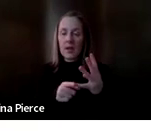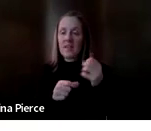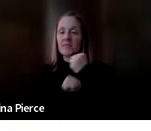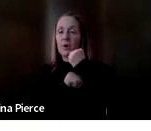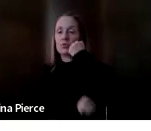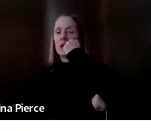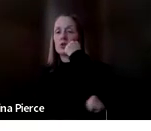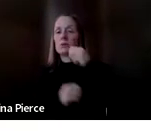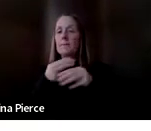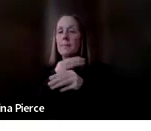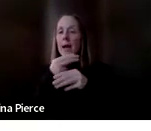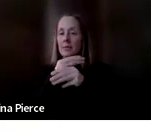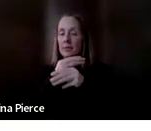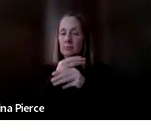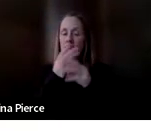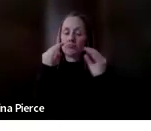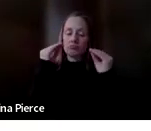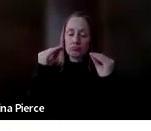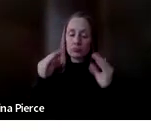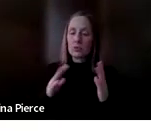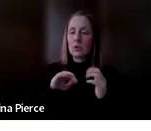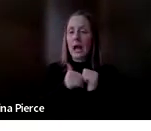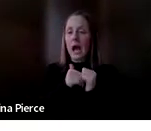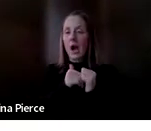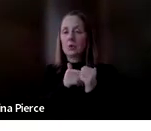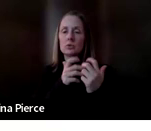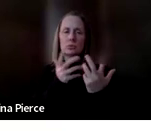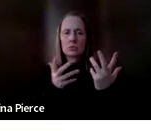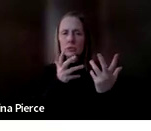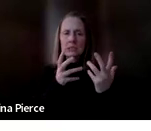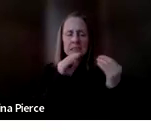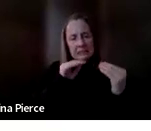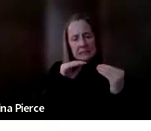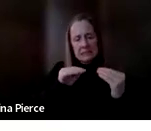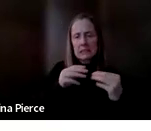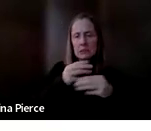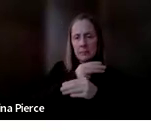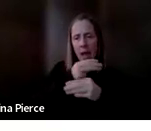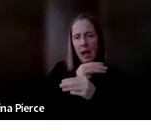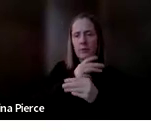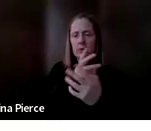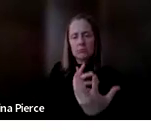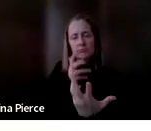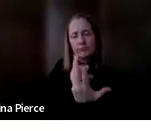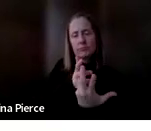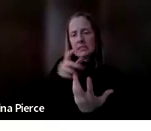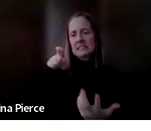looks at math instruction and how to cater our math instruction to best meet the needs of all students.